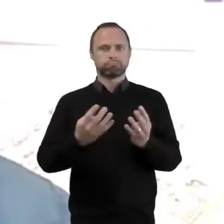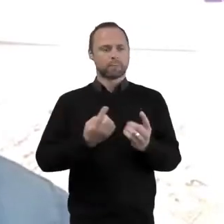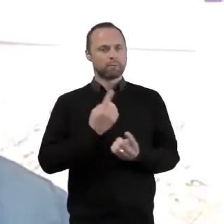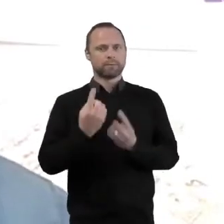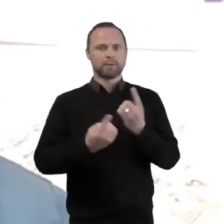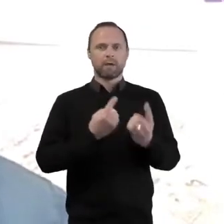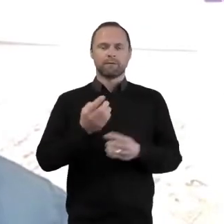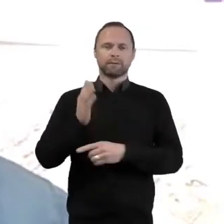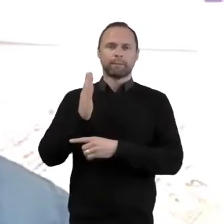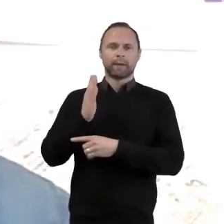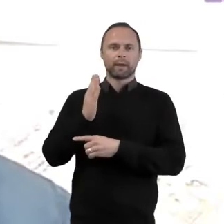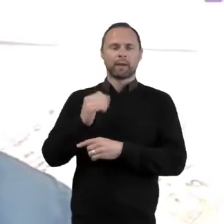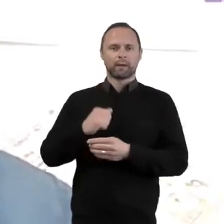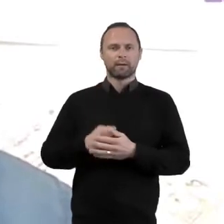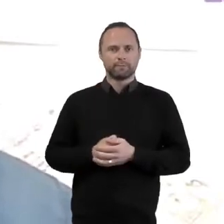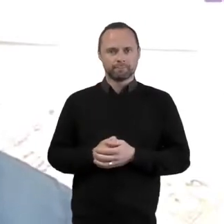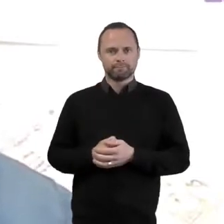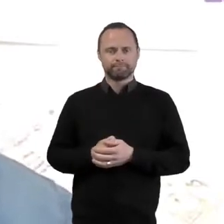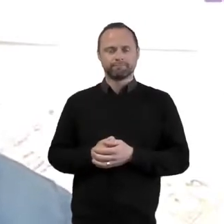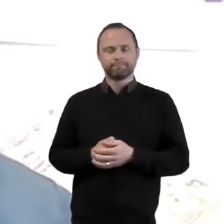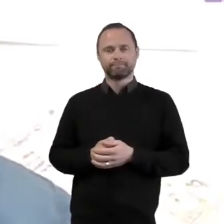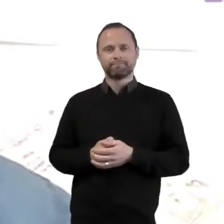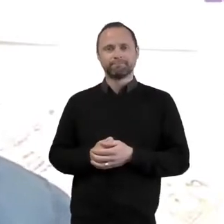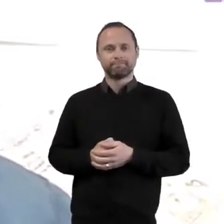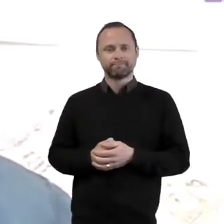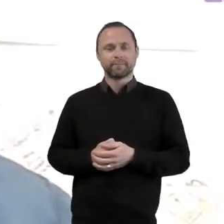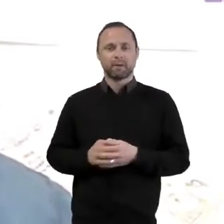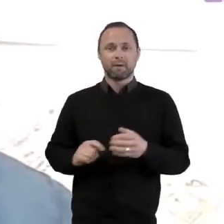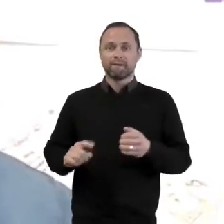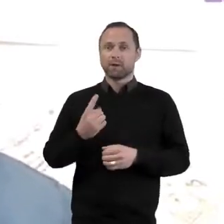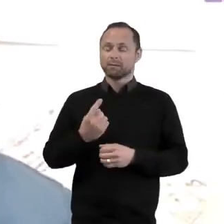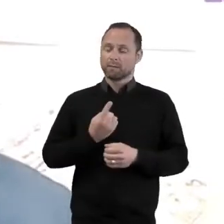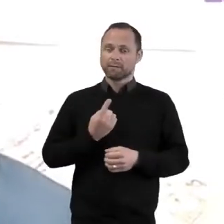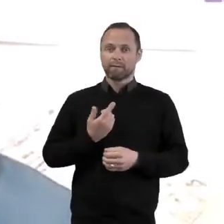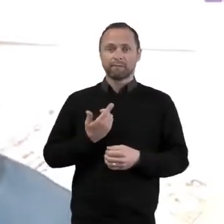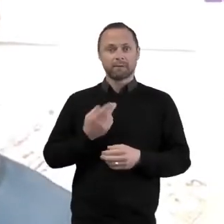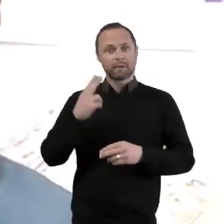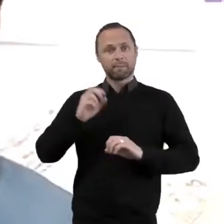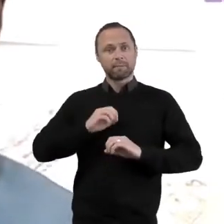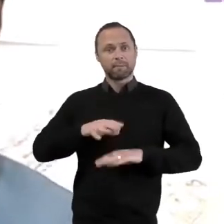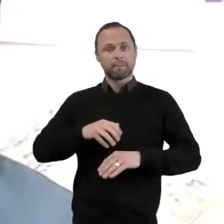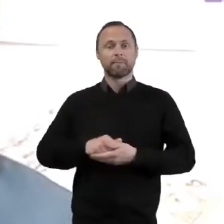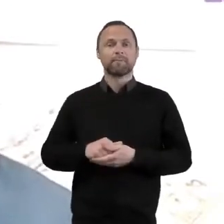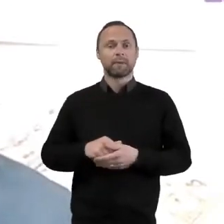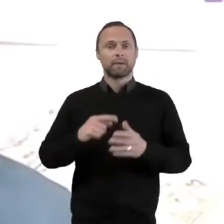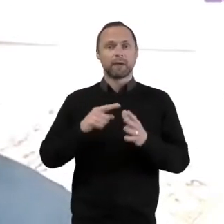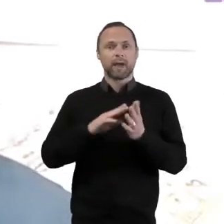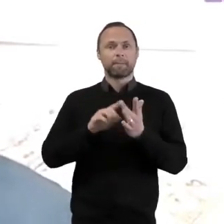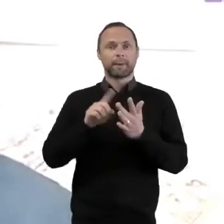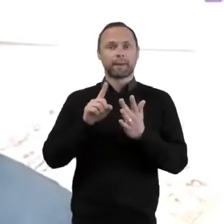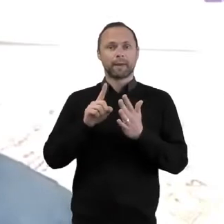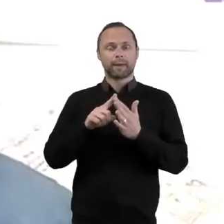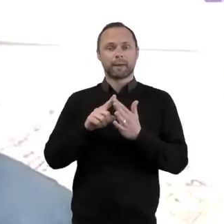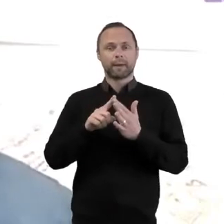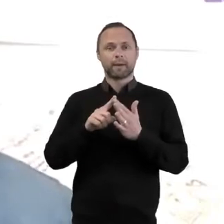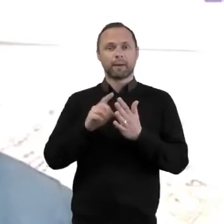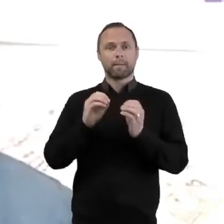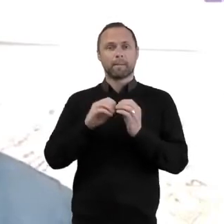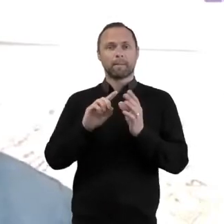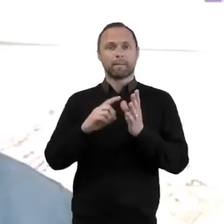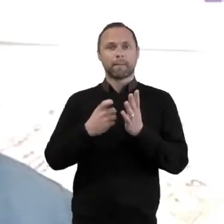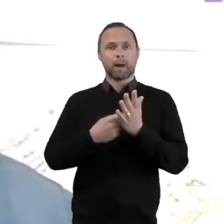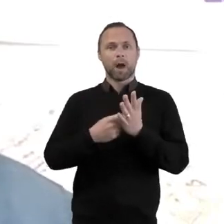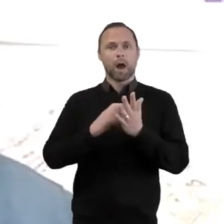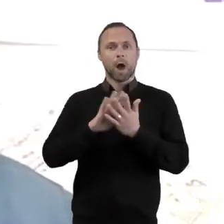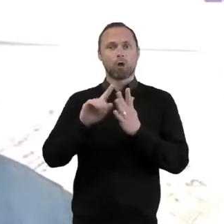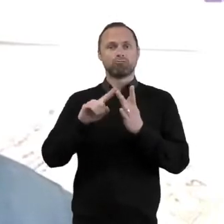on the matter. So first of all let me introduce myself. My name is Ami Bahari. I am CEO and